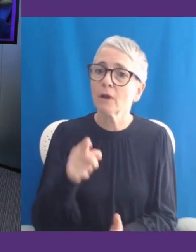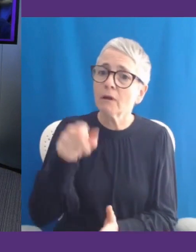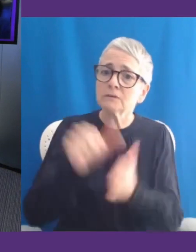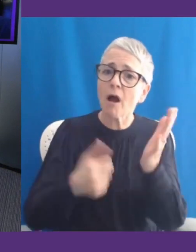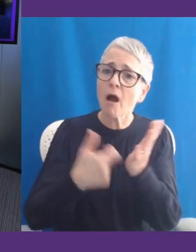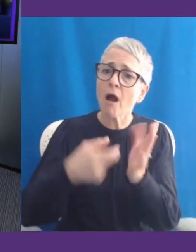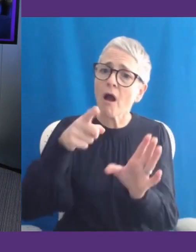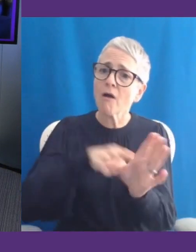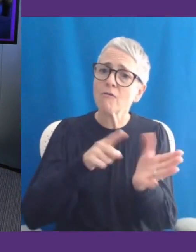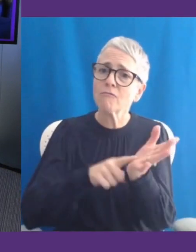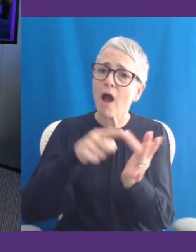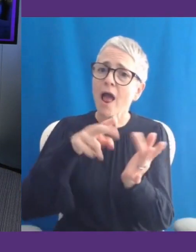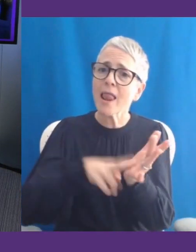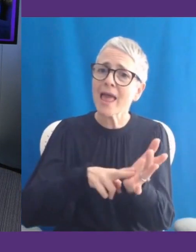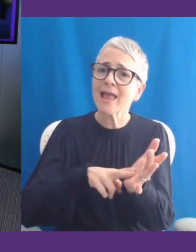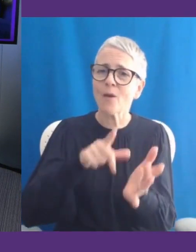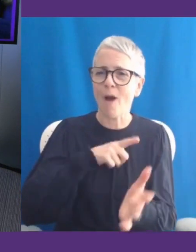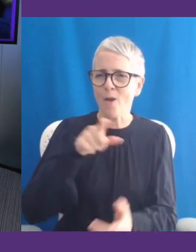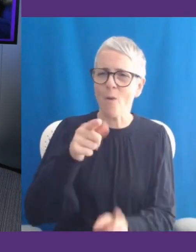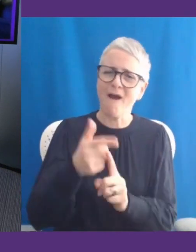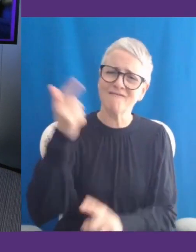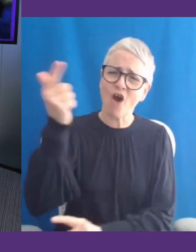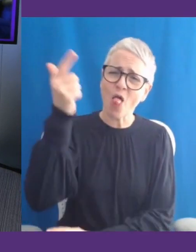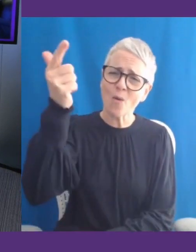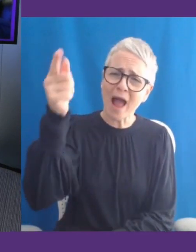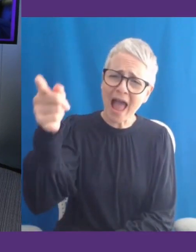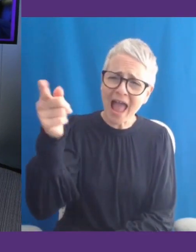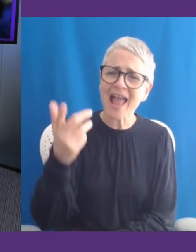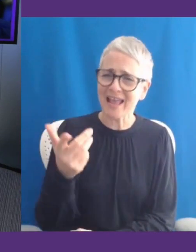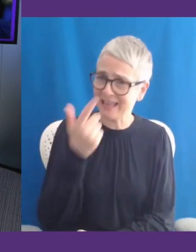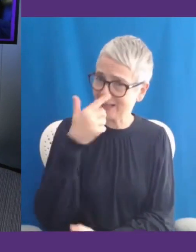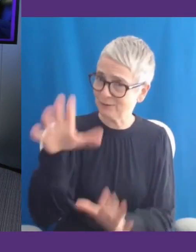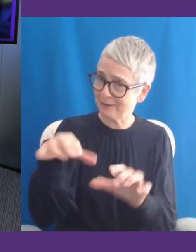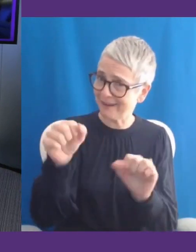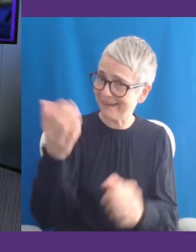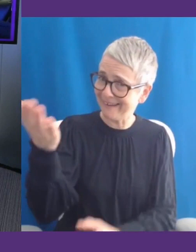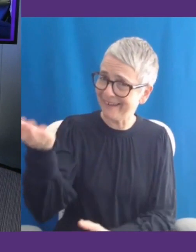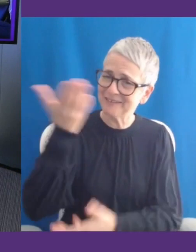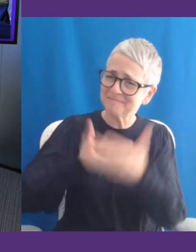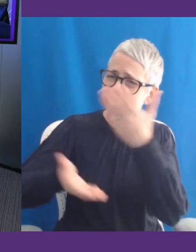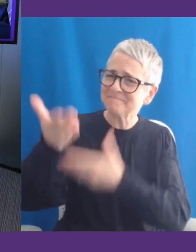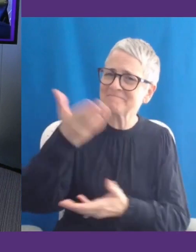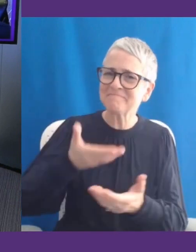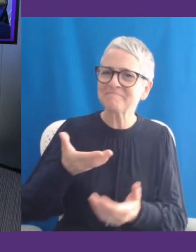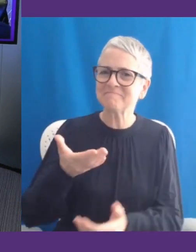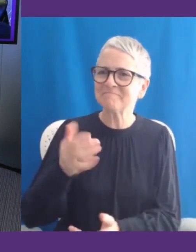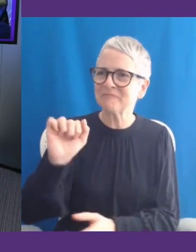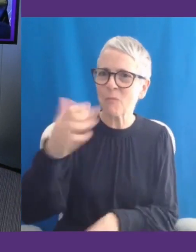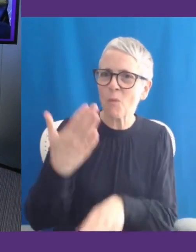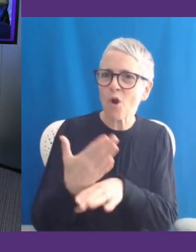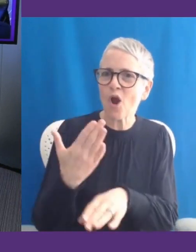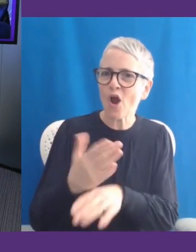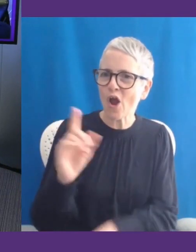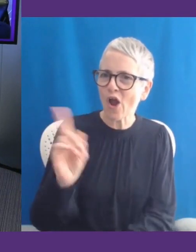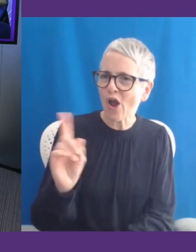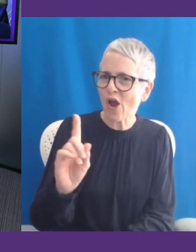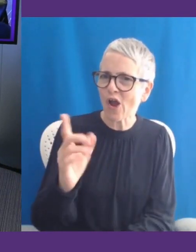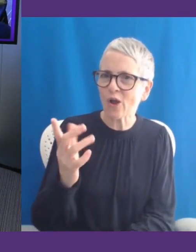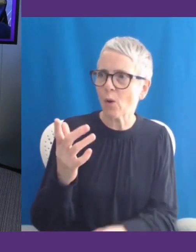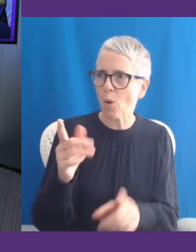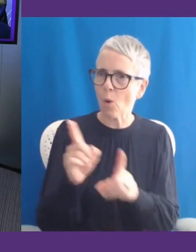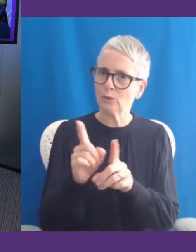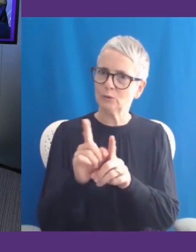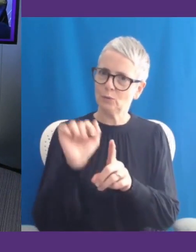chose you because you're furthest away. So could you tell us a bit about the work you're doing? And also, you know, your perspective.